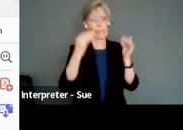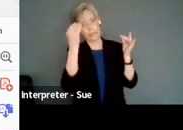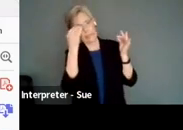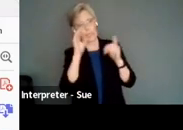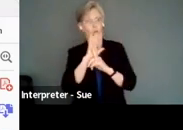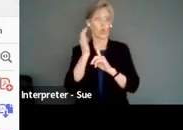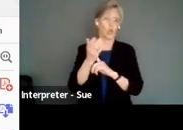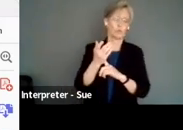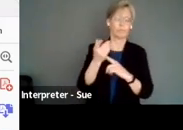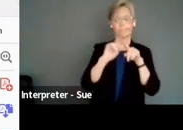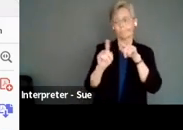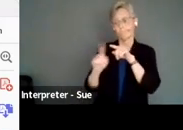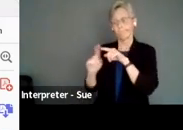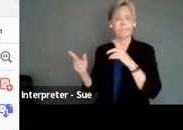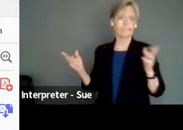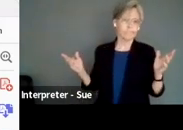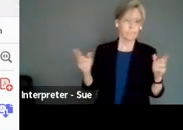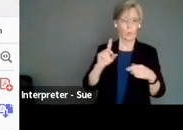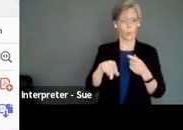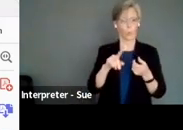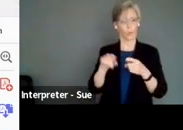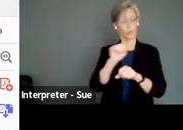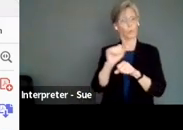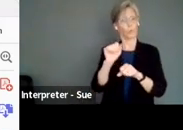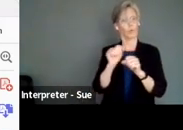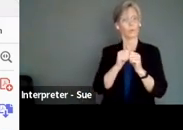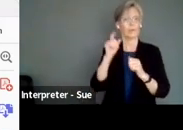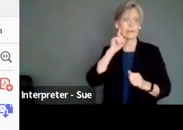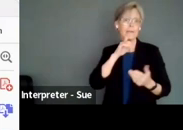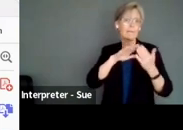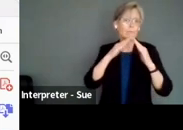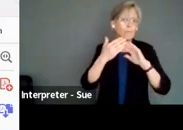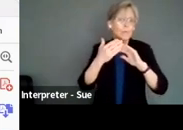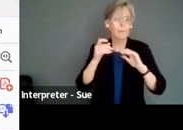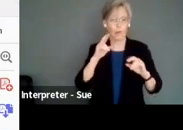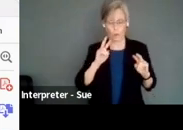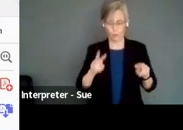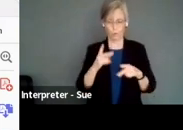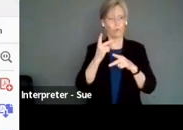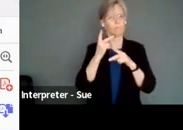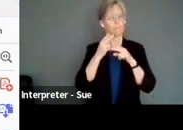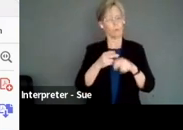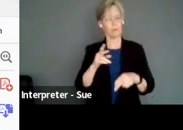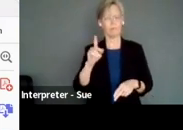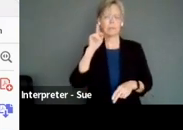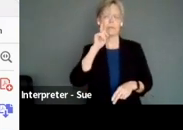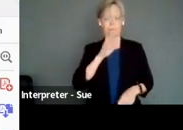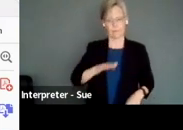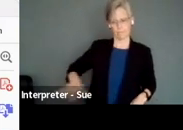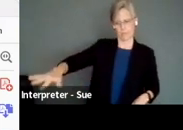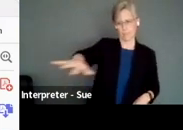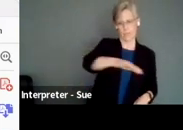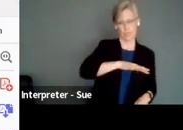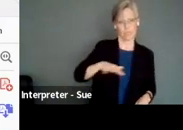cultural diversity as an overall thing. When you're working in the deaf community, you want to think about this thing called deaf space. So you want to hire